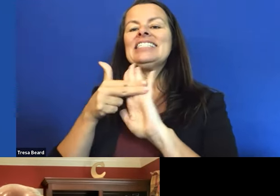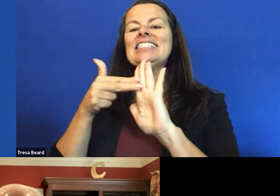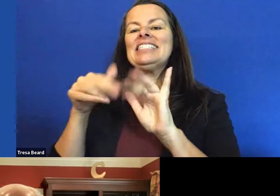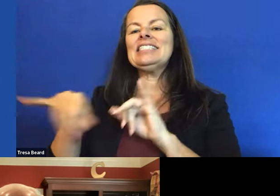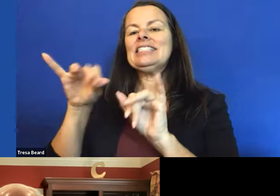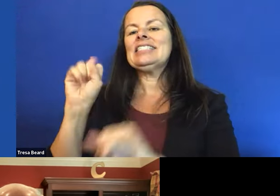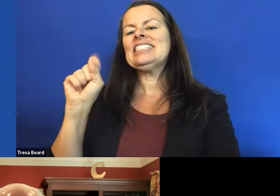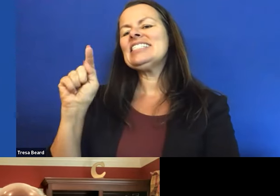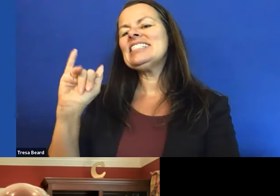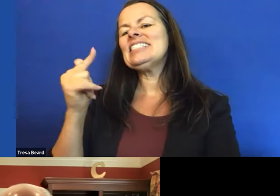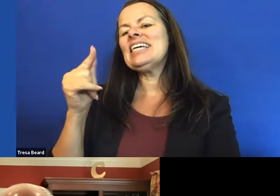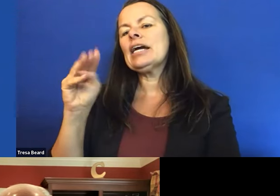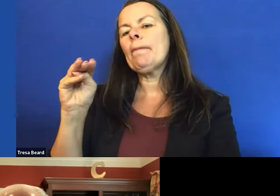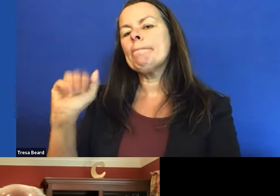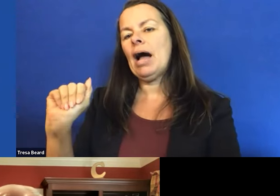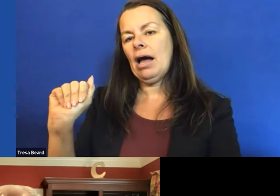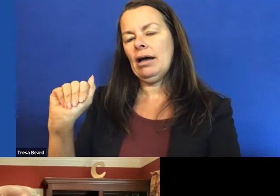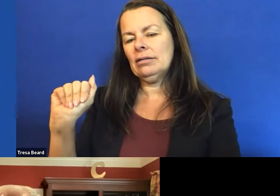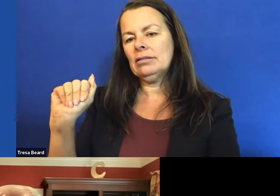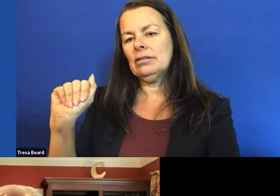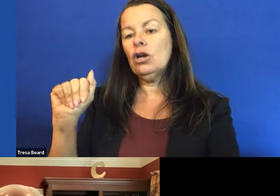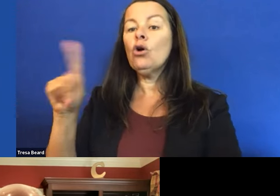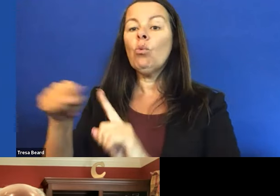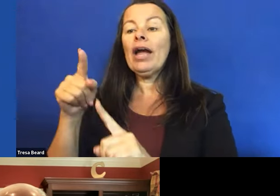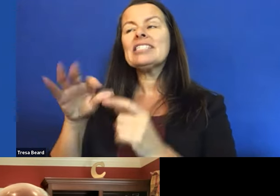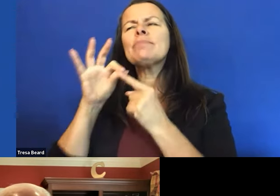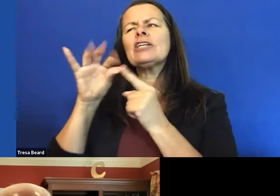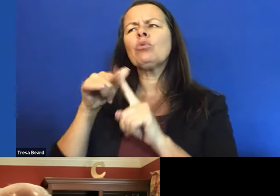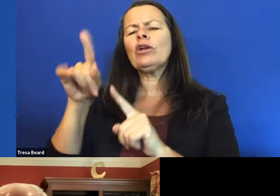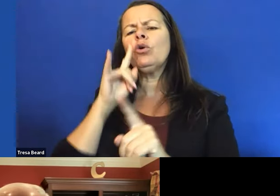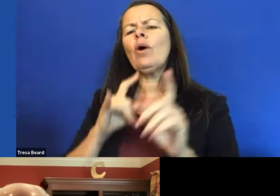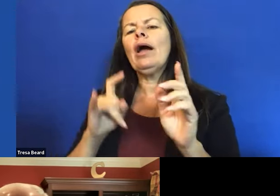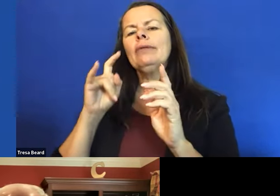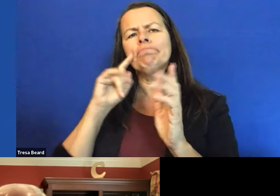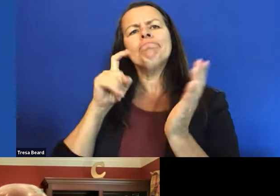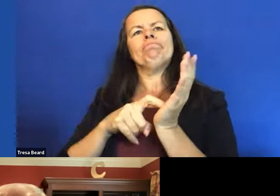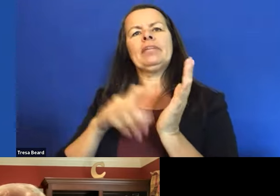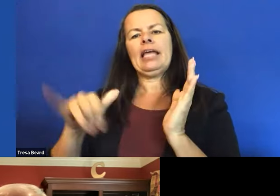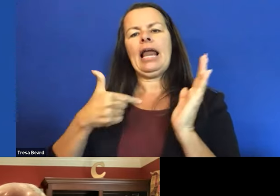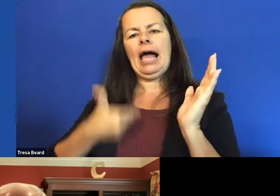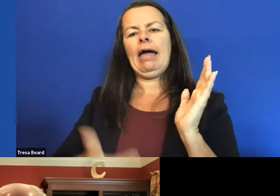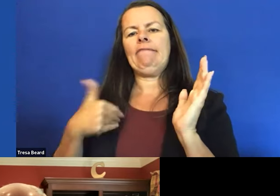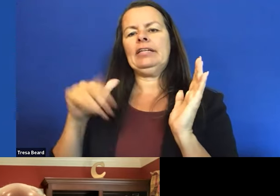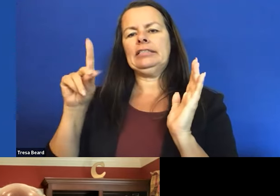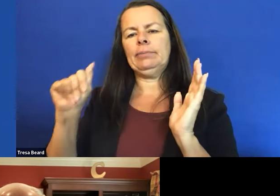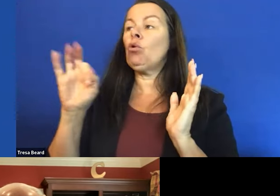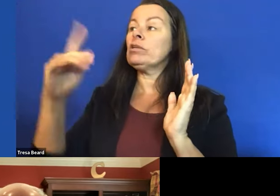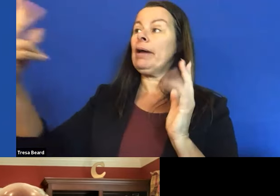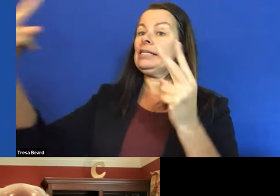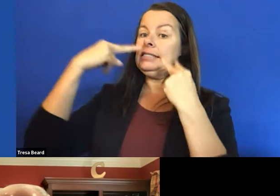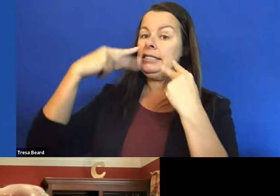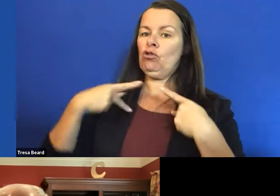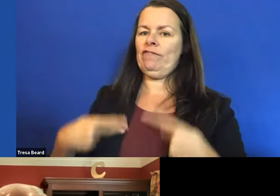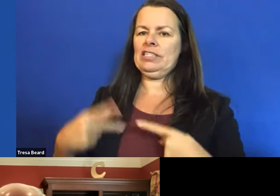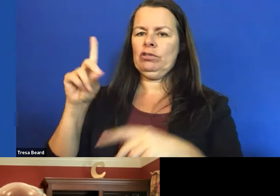Immediately, when you acknowledge you have a disability, or somebody sees that you have a disability, that's physical, whatever, they